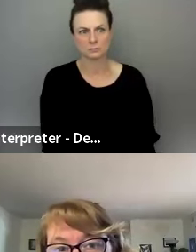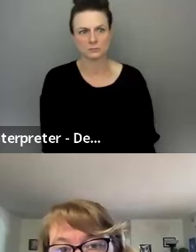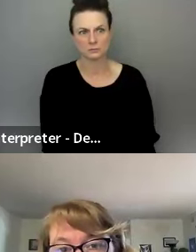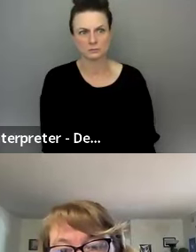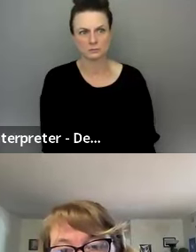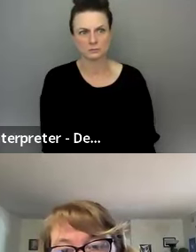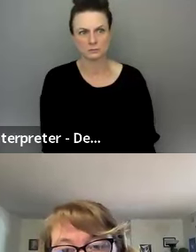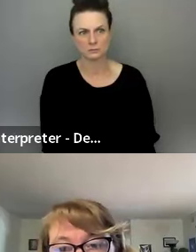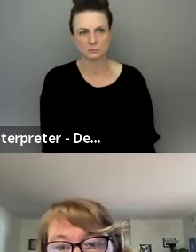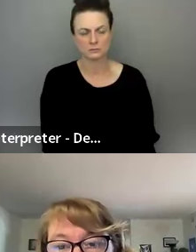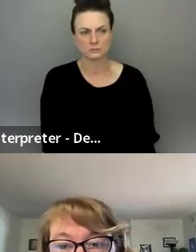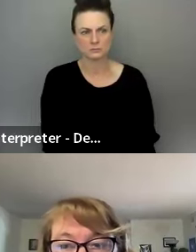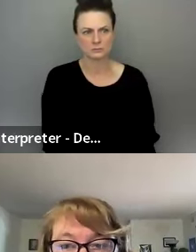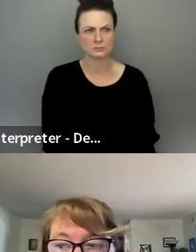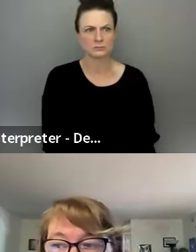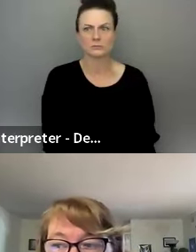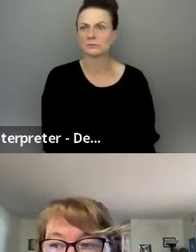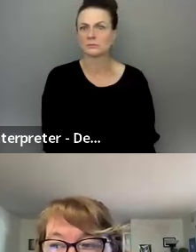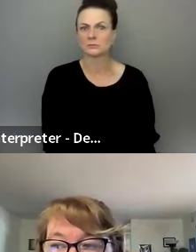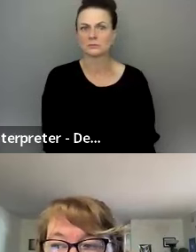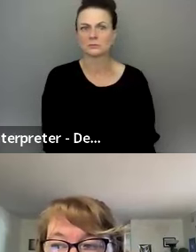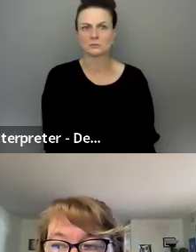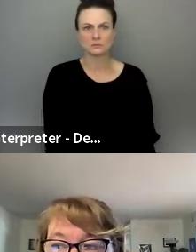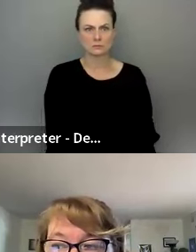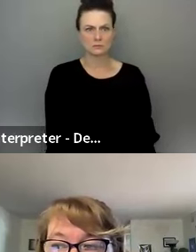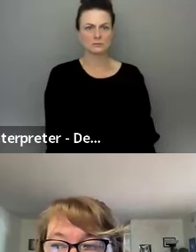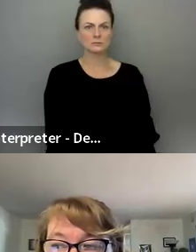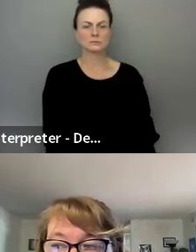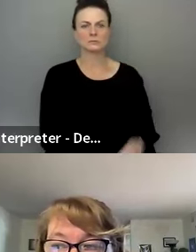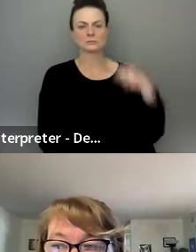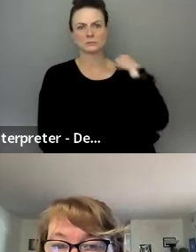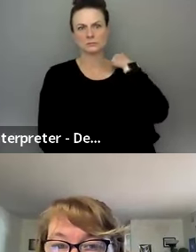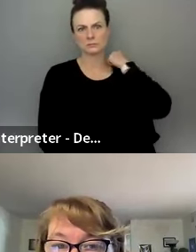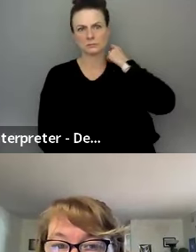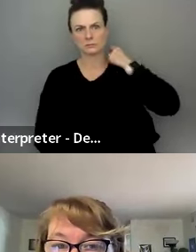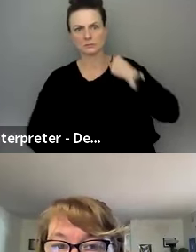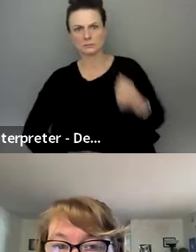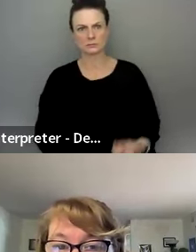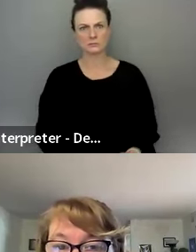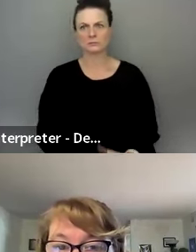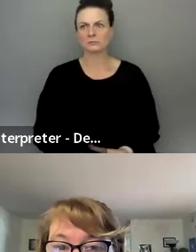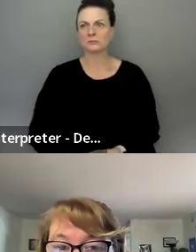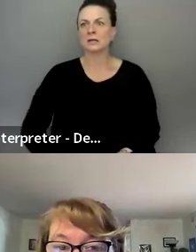have like at least four people on each team, that would be ideal.